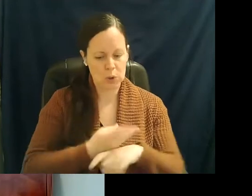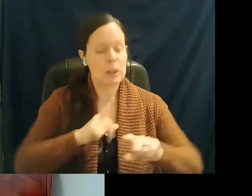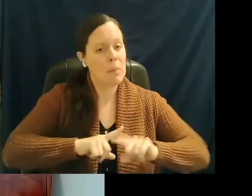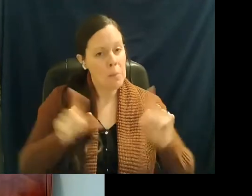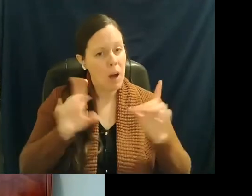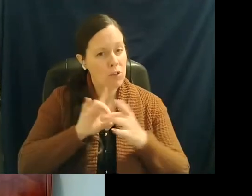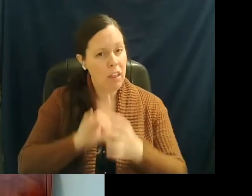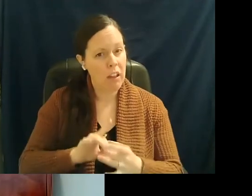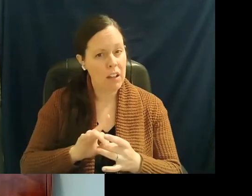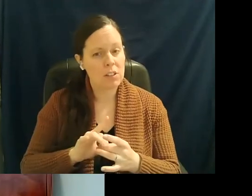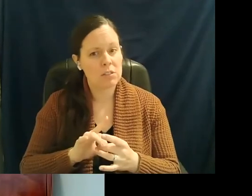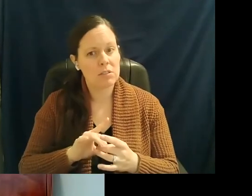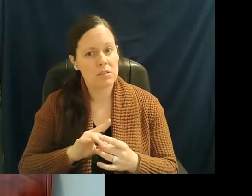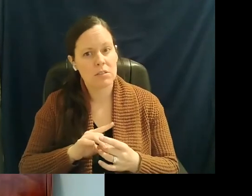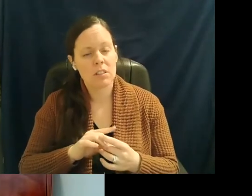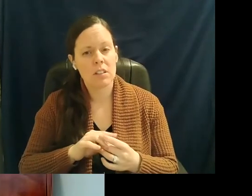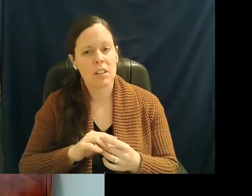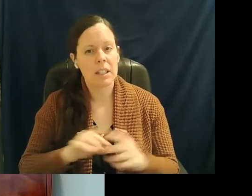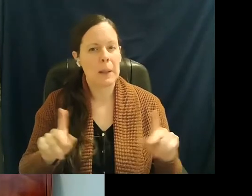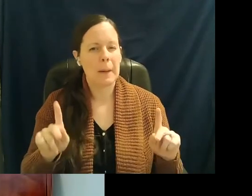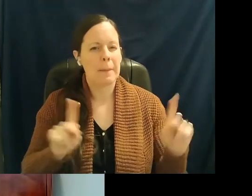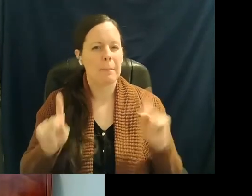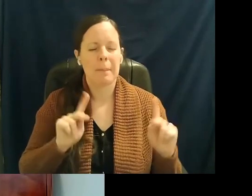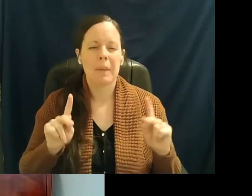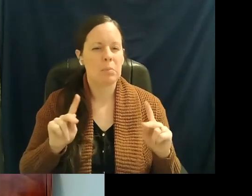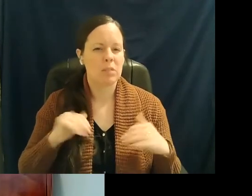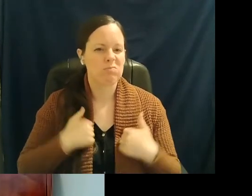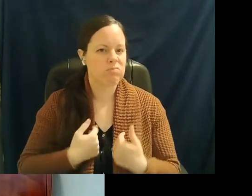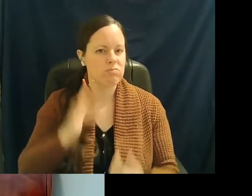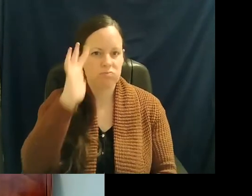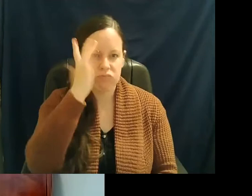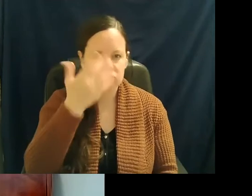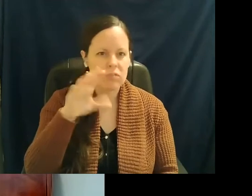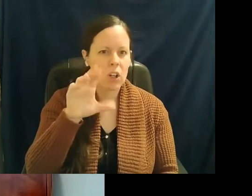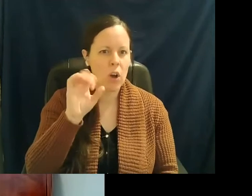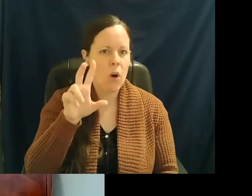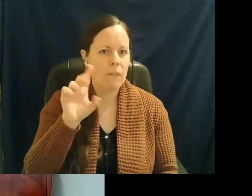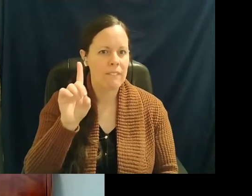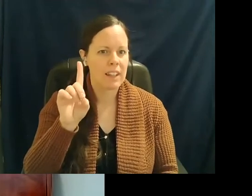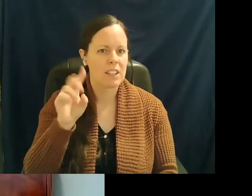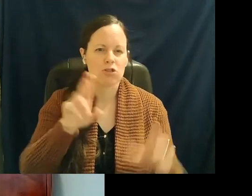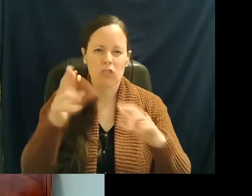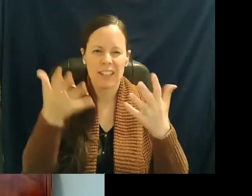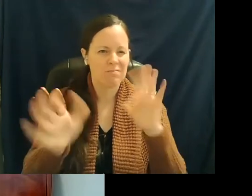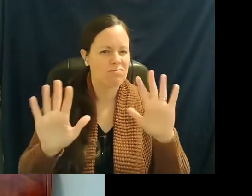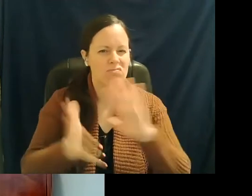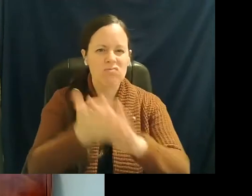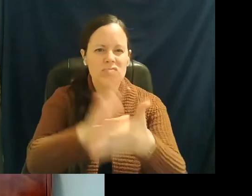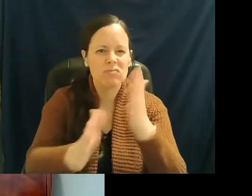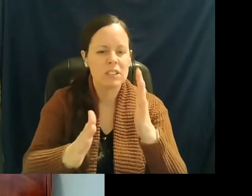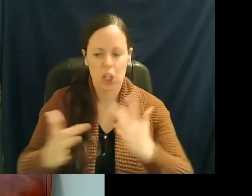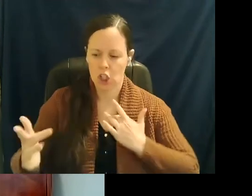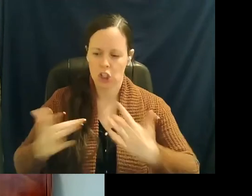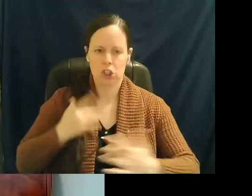you know, folks are just getting tired of COVID. They want it to go away. They're concerned about their loved